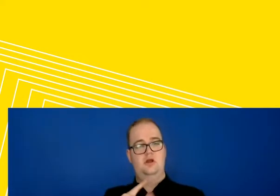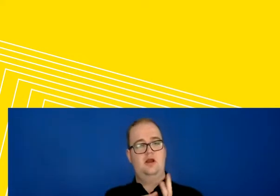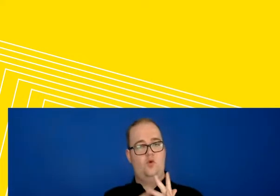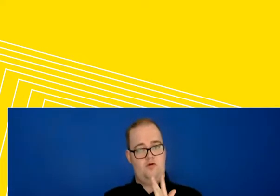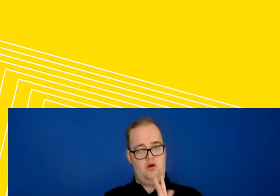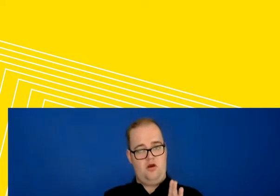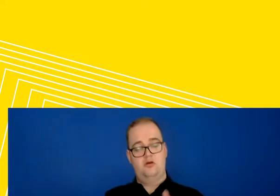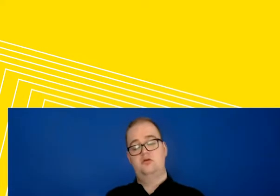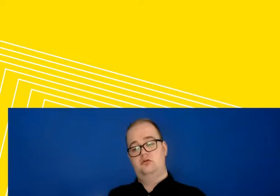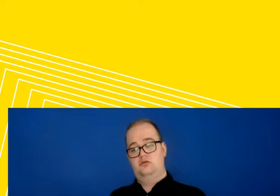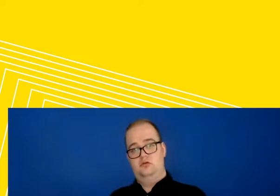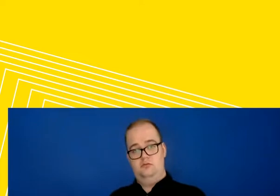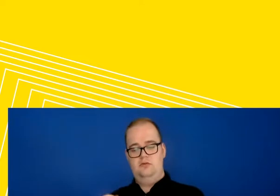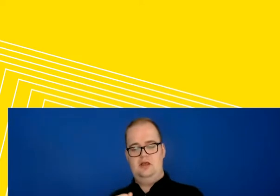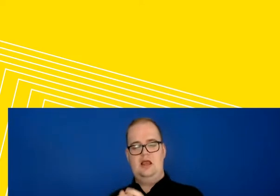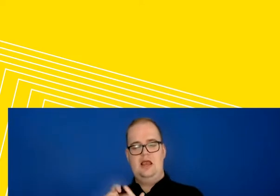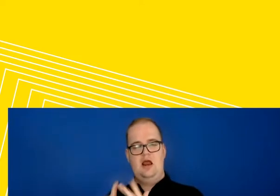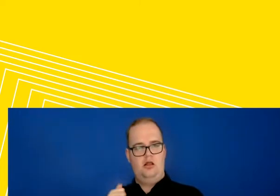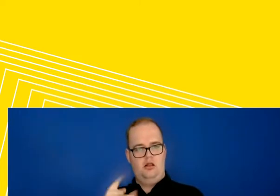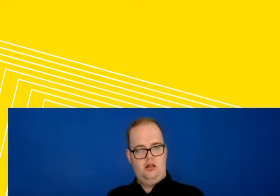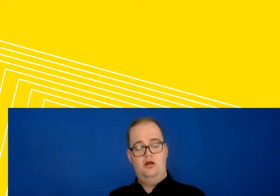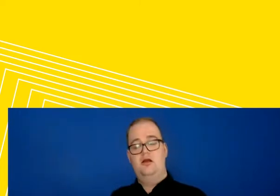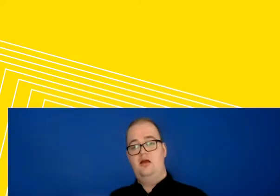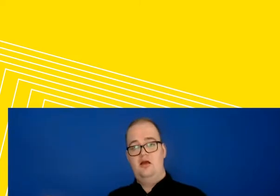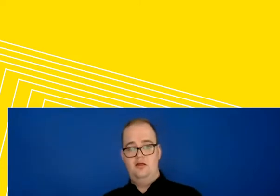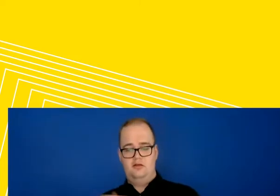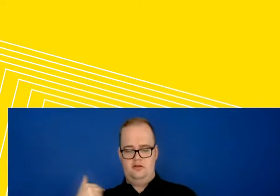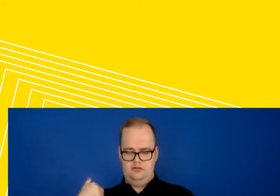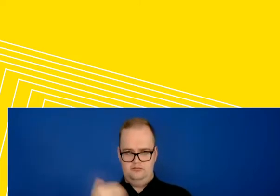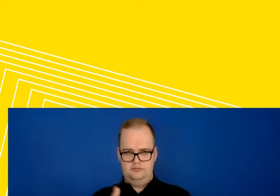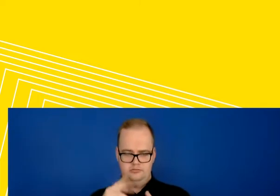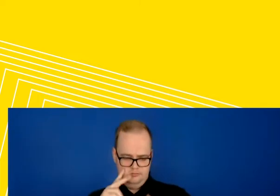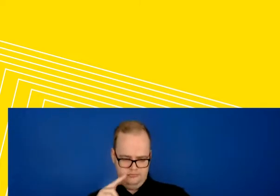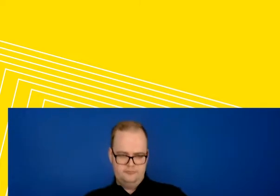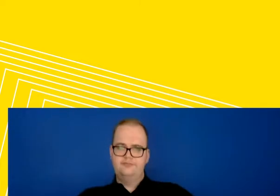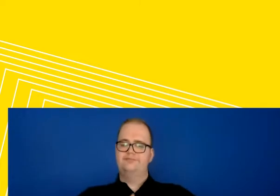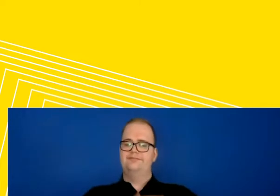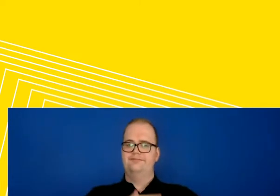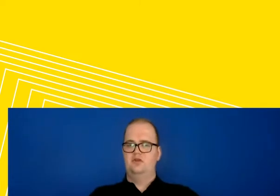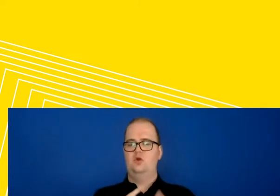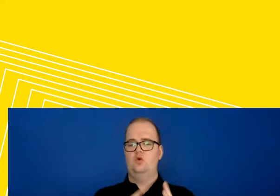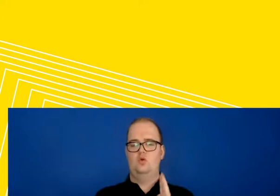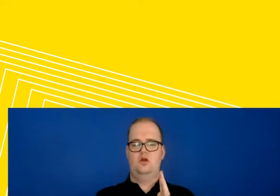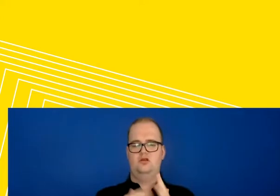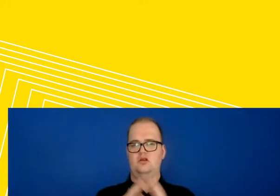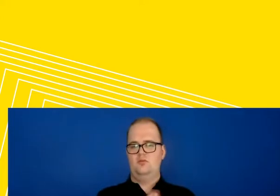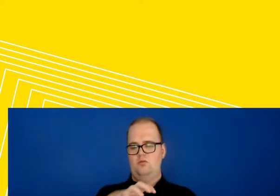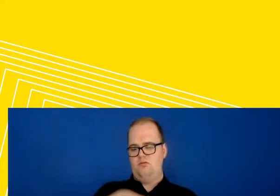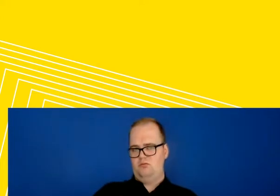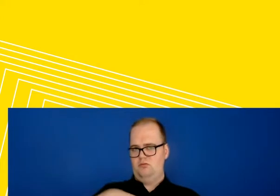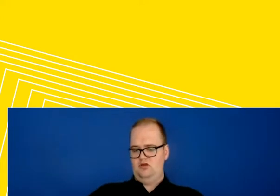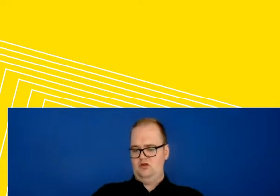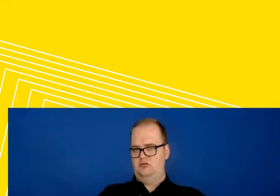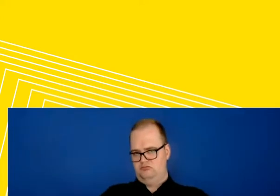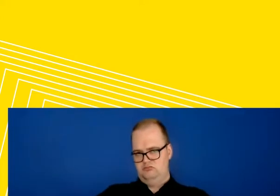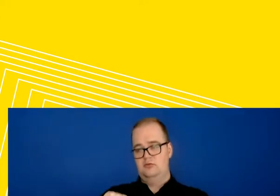UNSW's Kensington's campus currently sits. I'd like to pay my respect to the elders, both past and present,